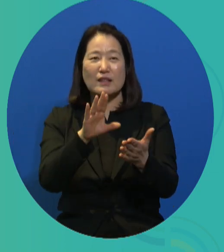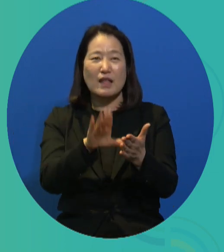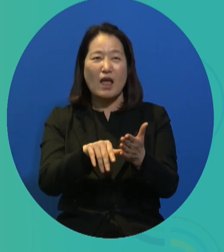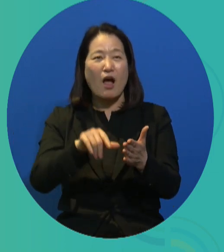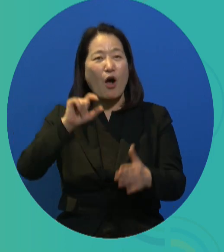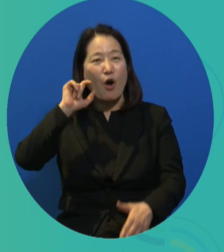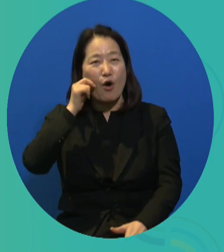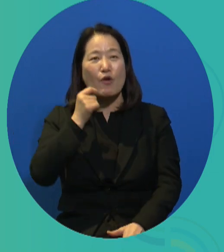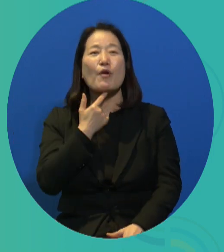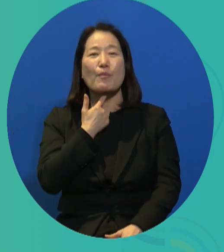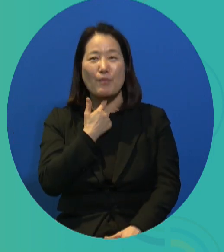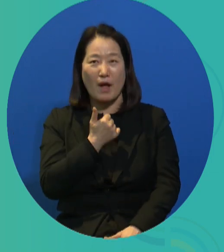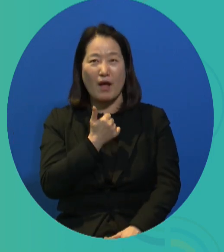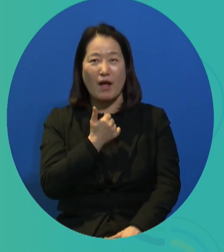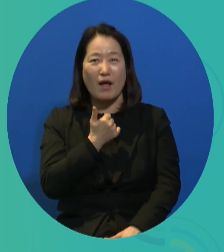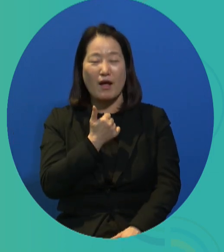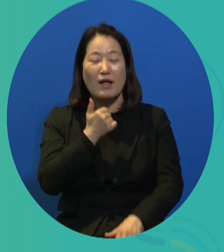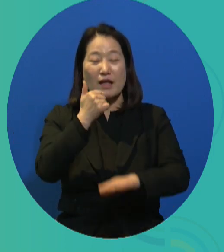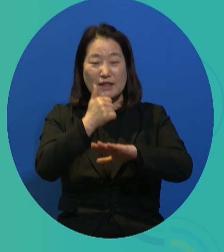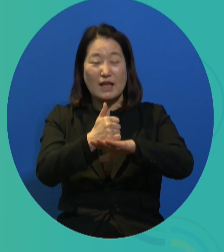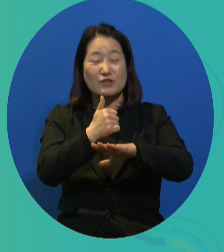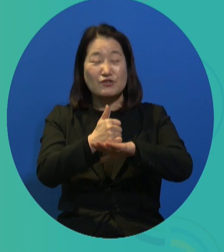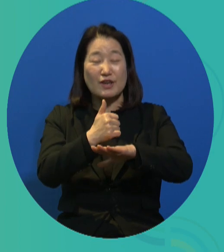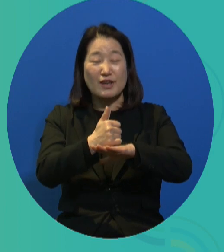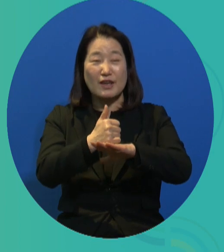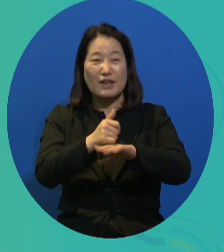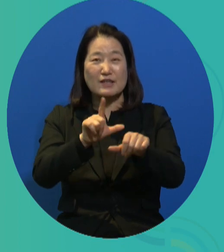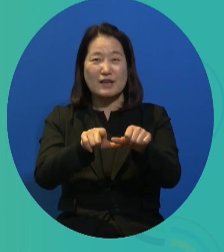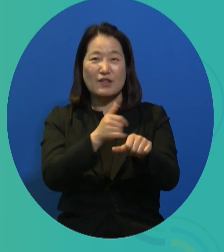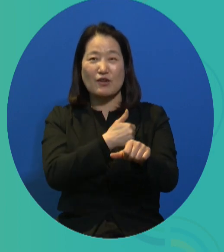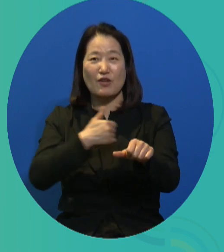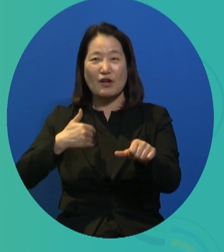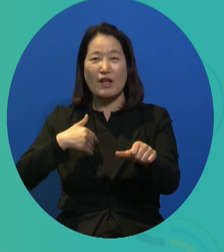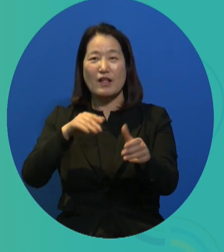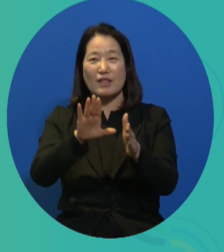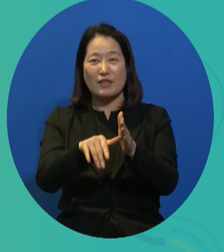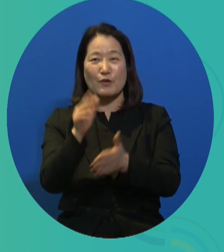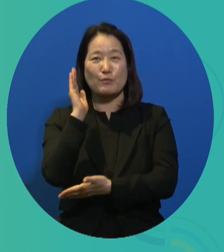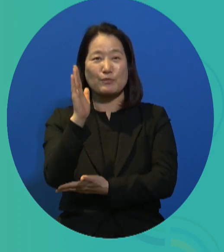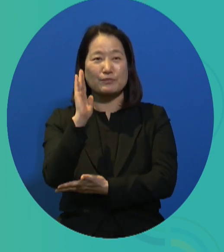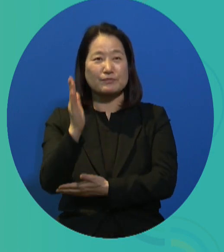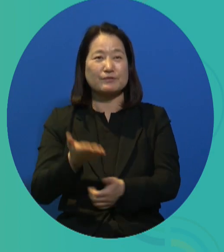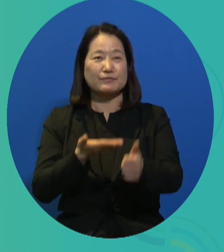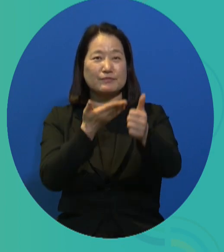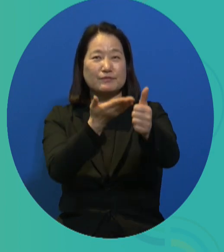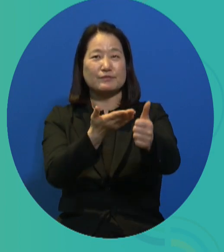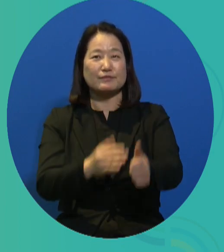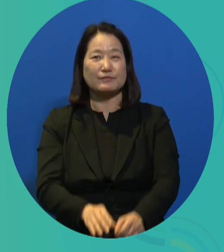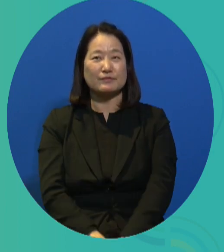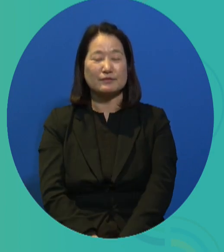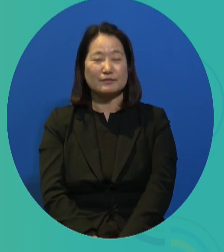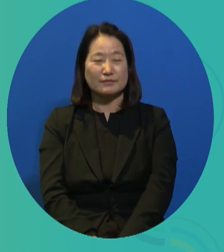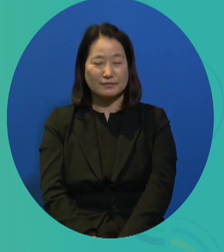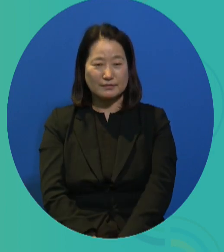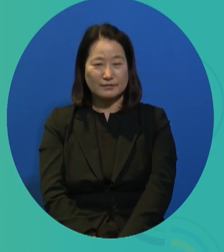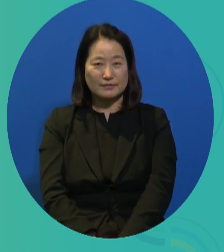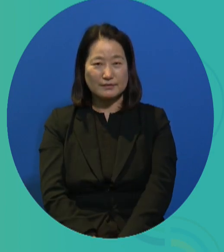in our program, but I guess I can talk about that later on if time allows.